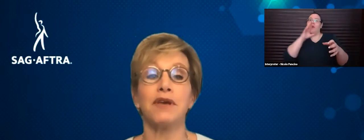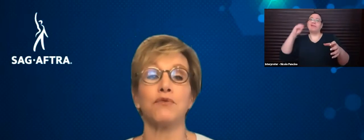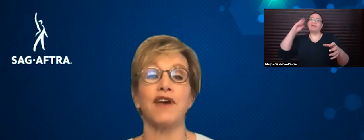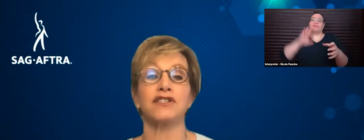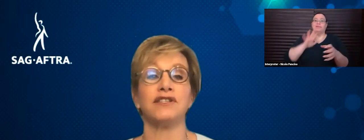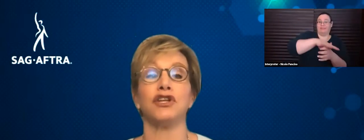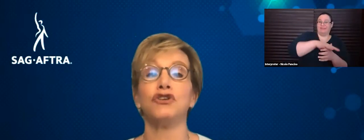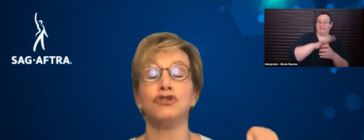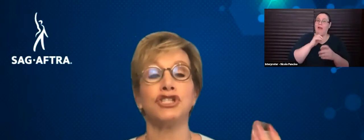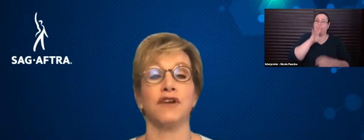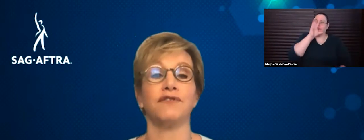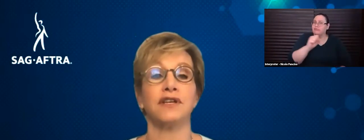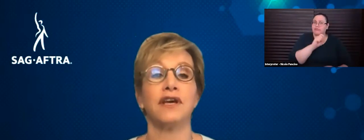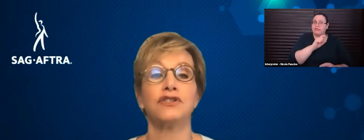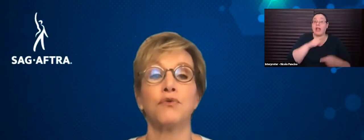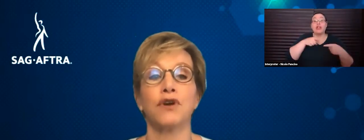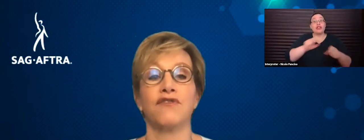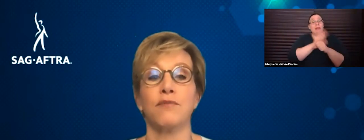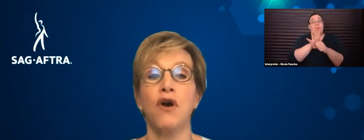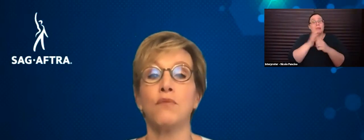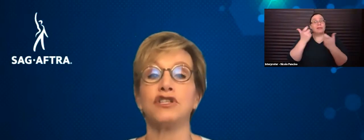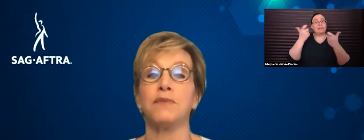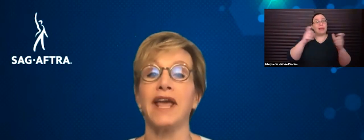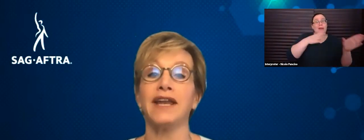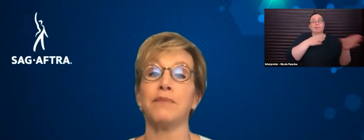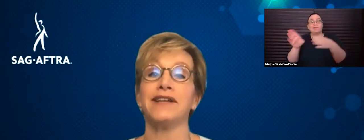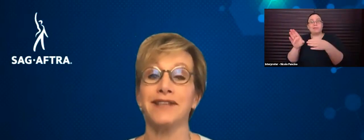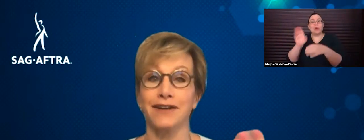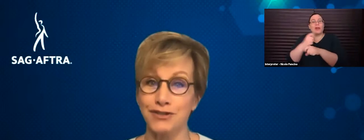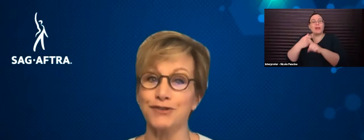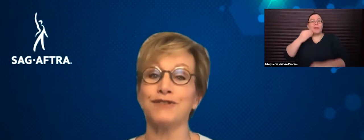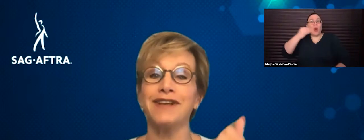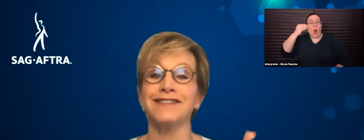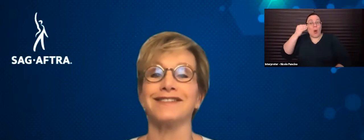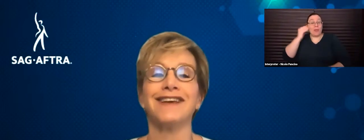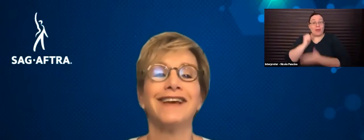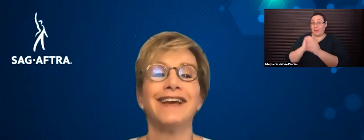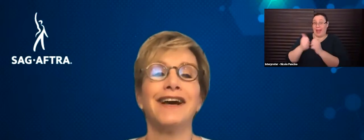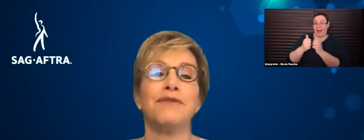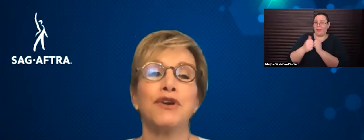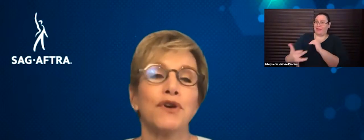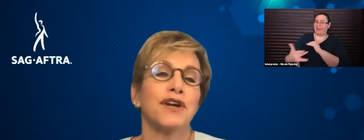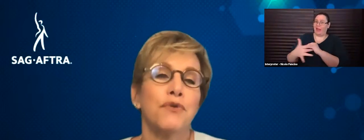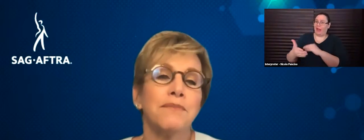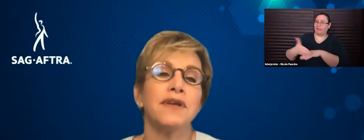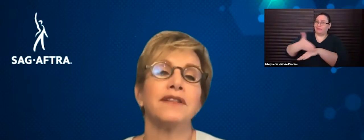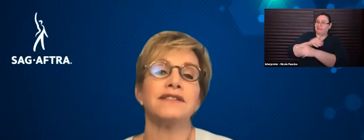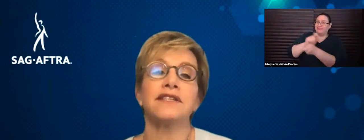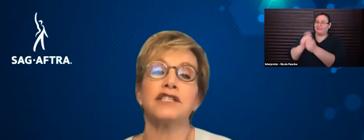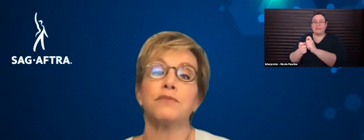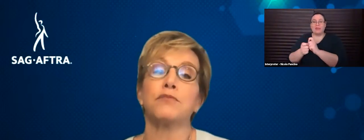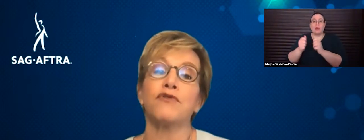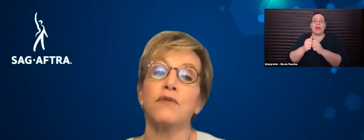pandemic, we've actually seen a huge shift to working from home, which has been aided by technological advances in recording equipment